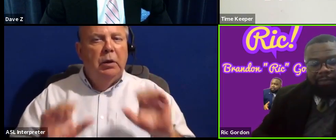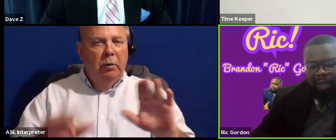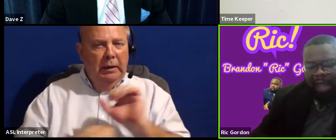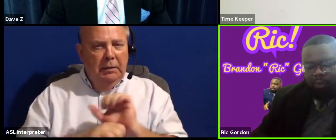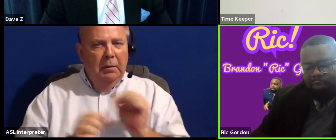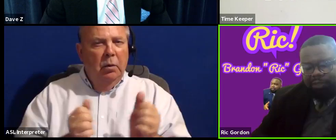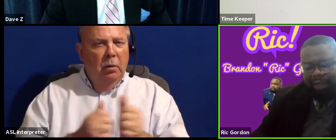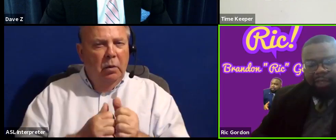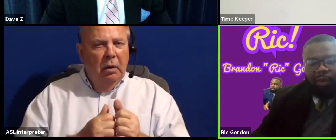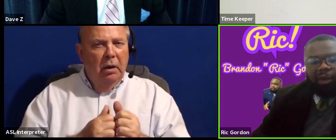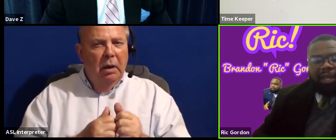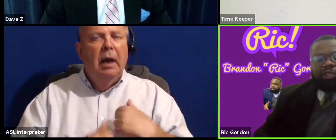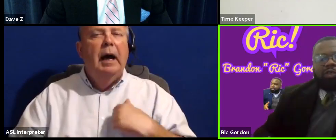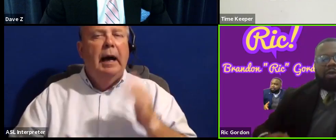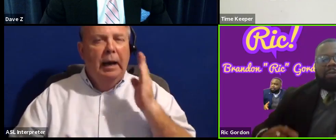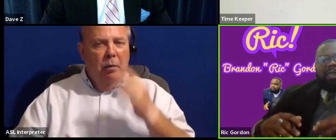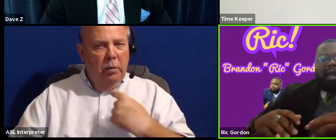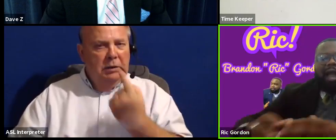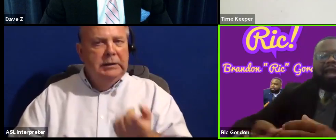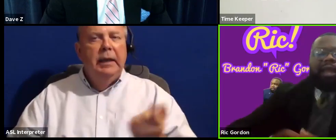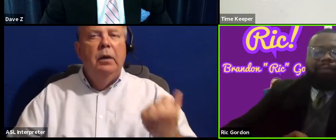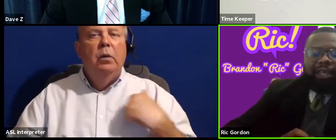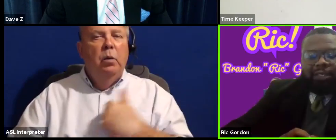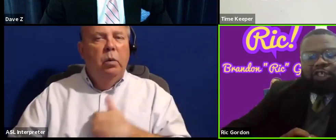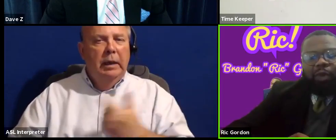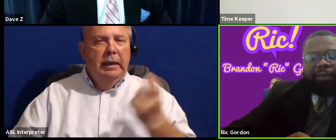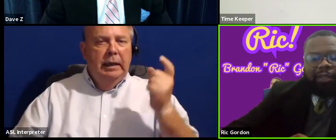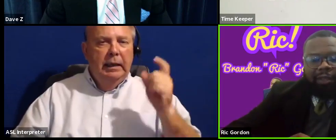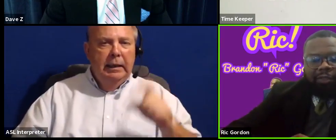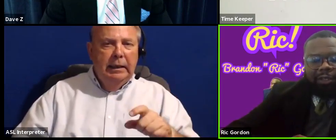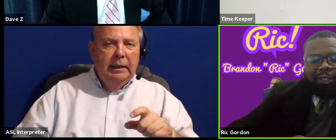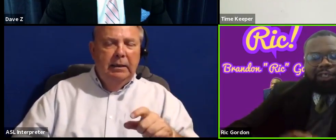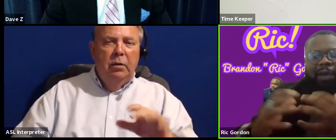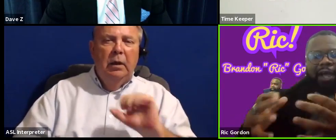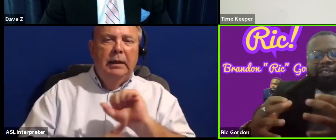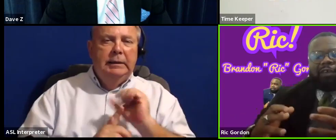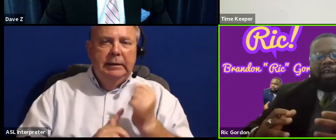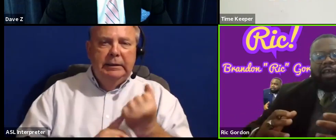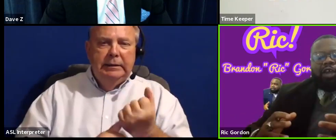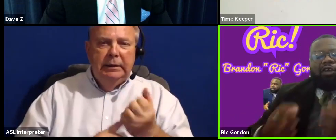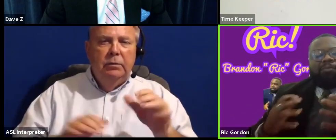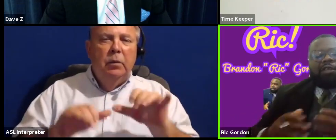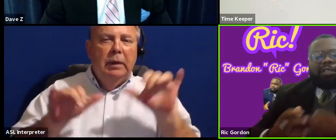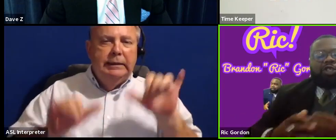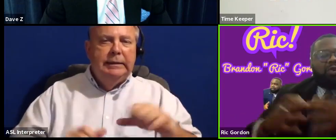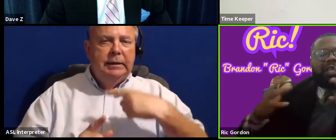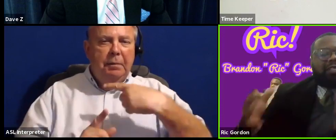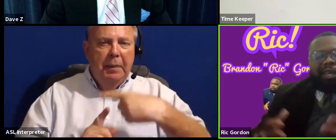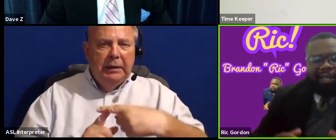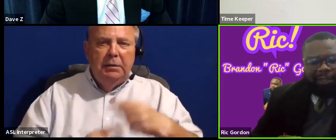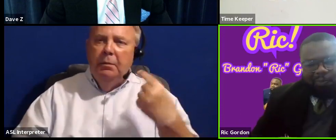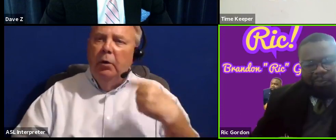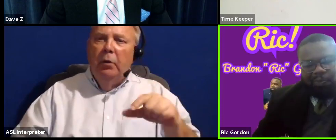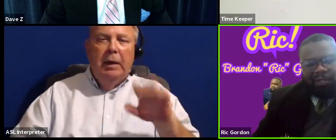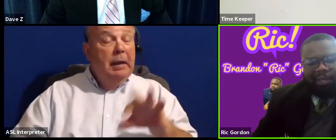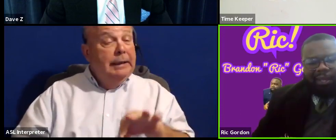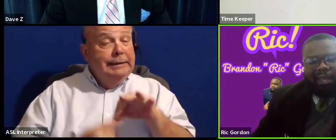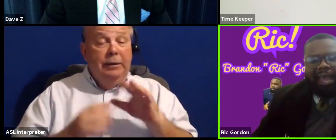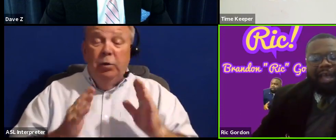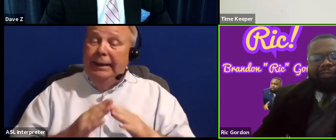with our business. I will say that we need to highlight, the situate, the such the positive. Greenbelt is such a unique city.